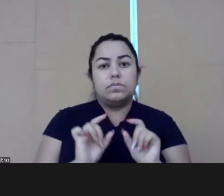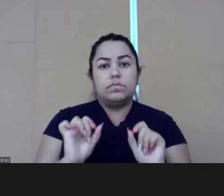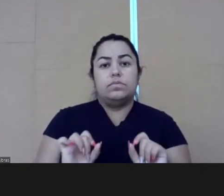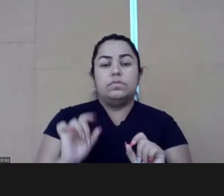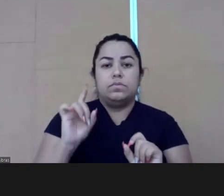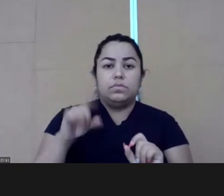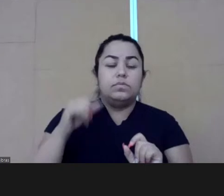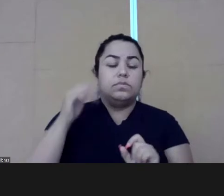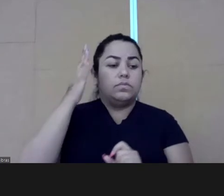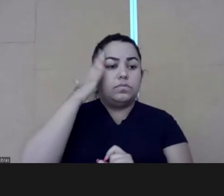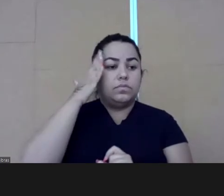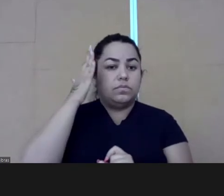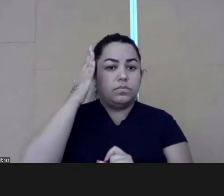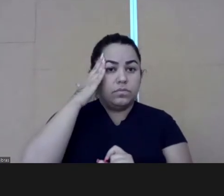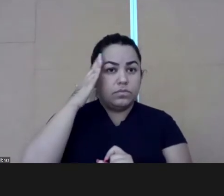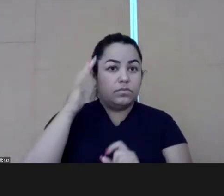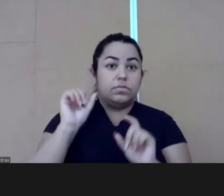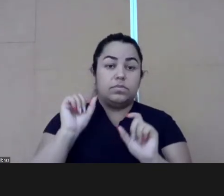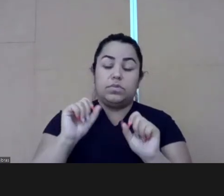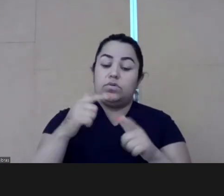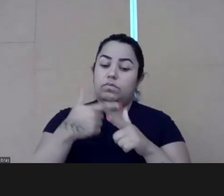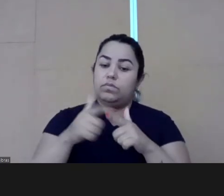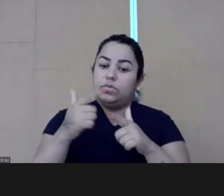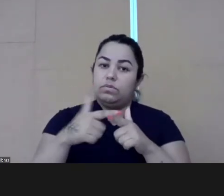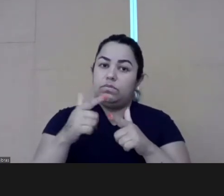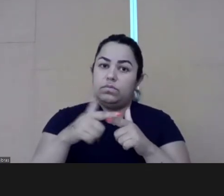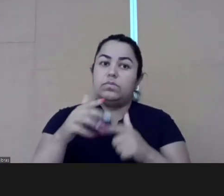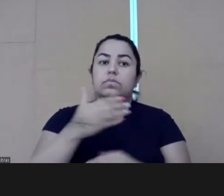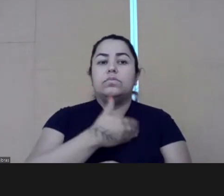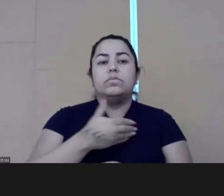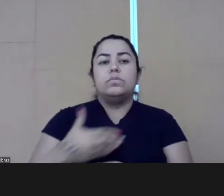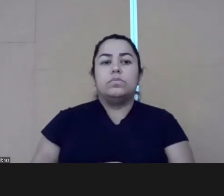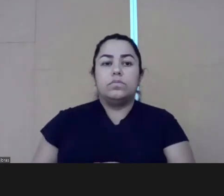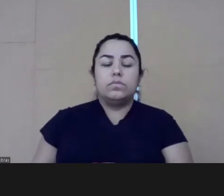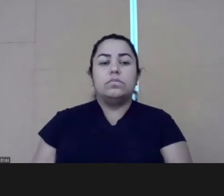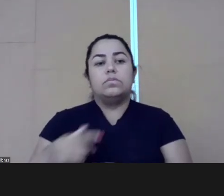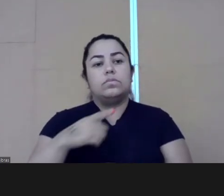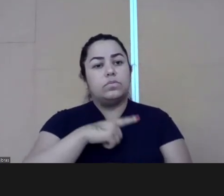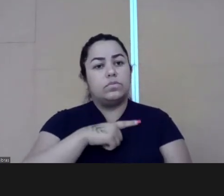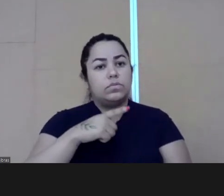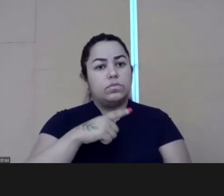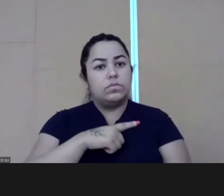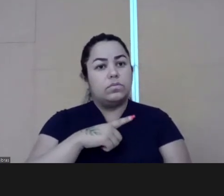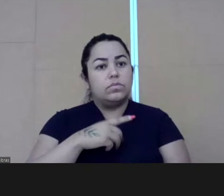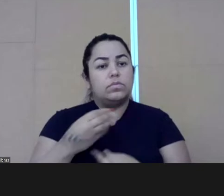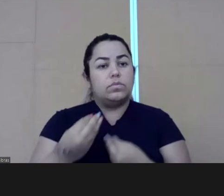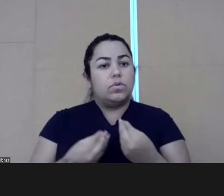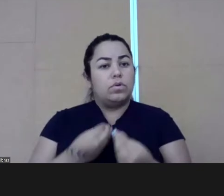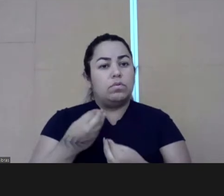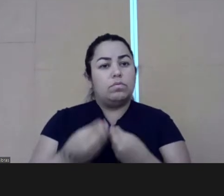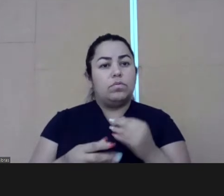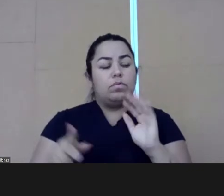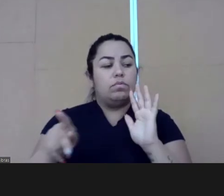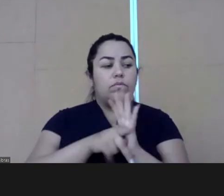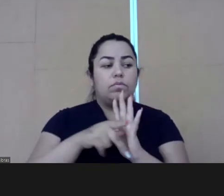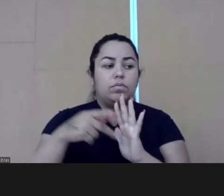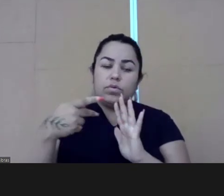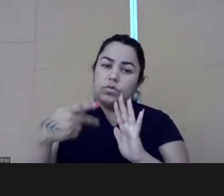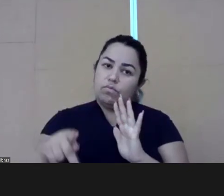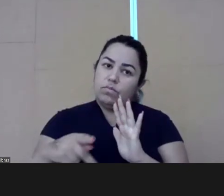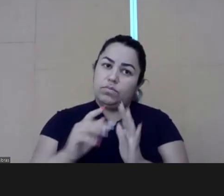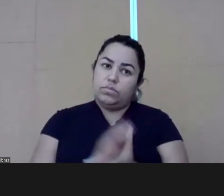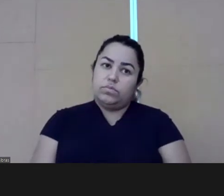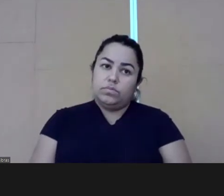And we know that in this different levels of public problems, we have different